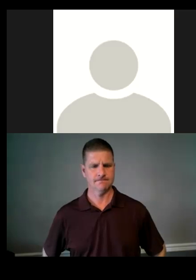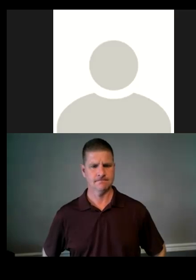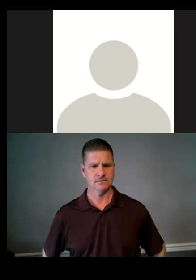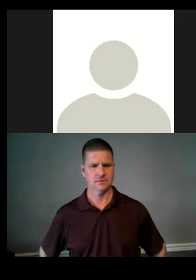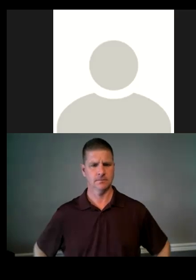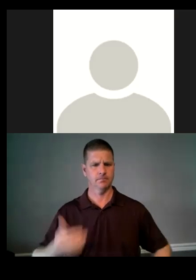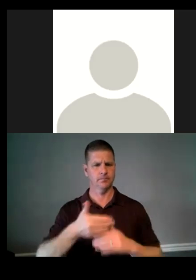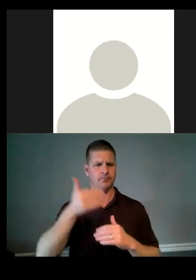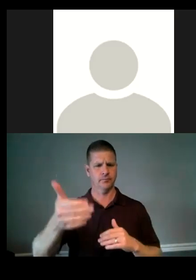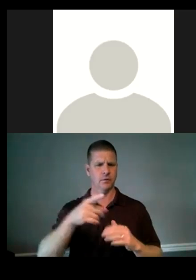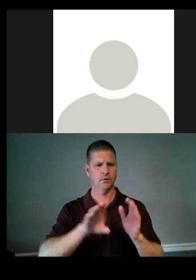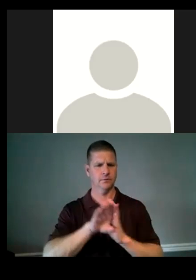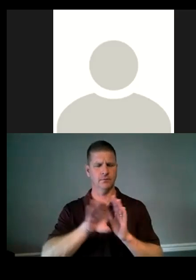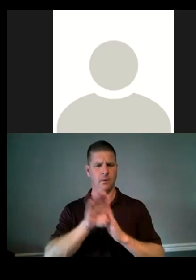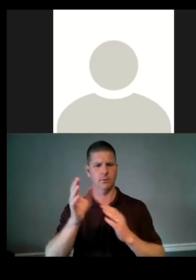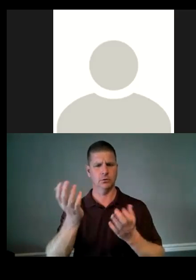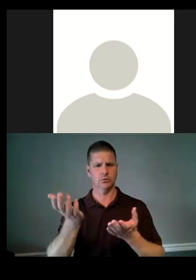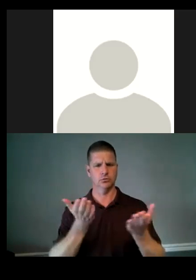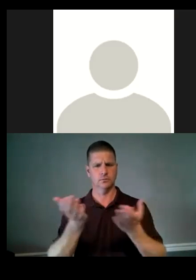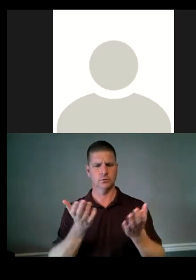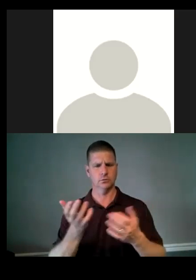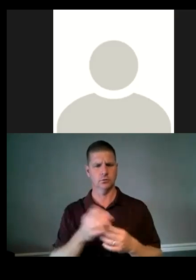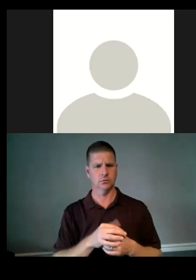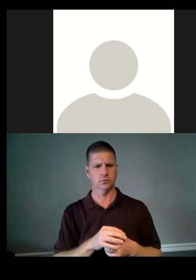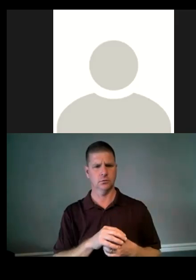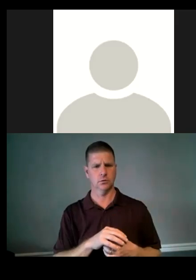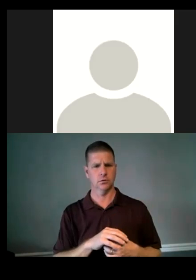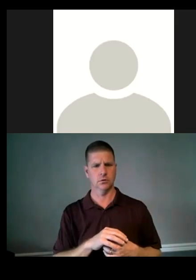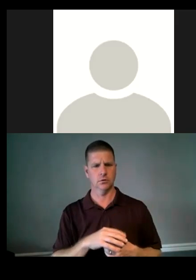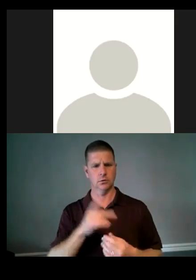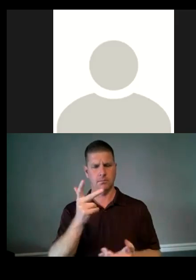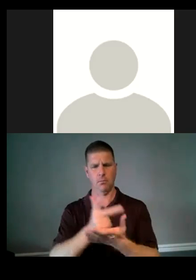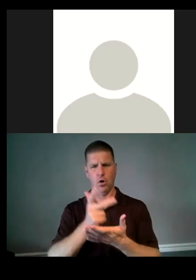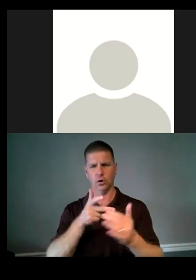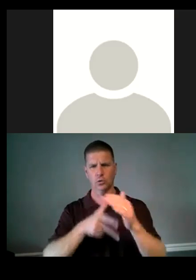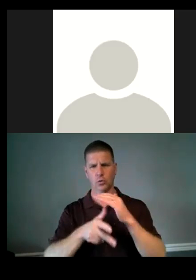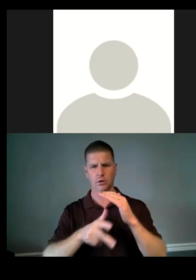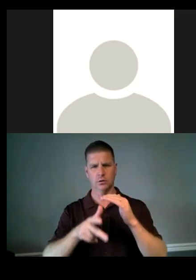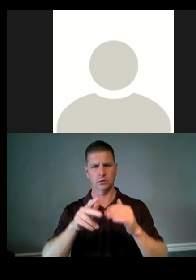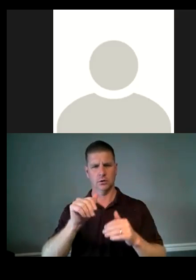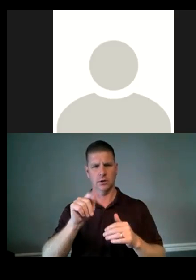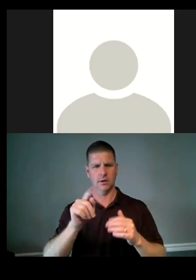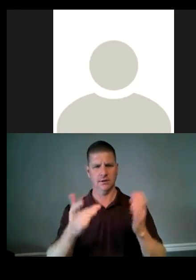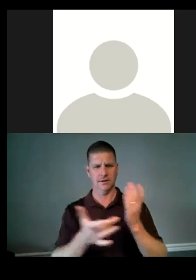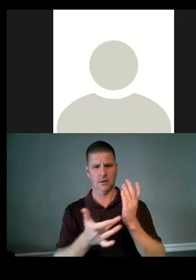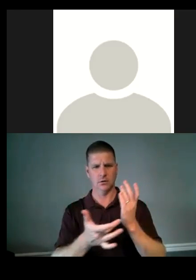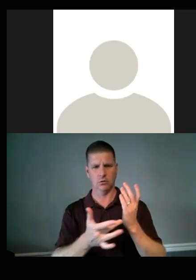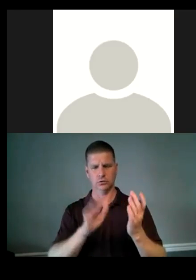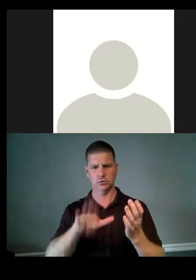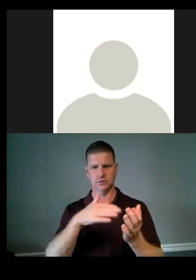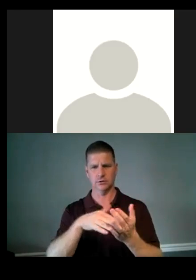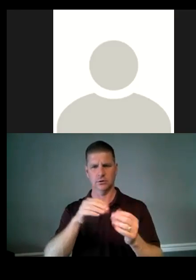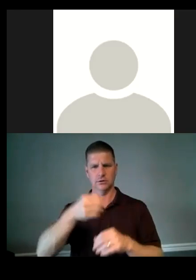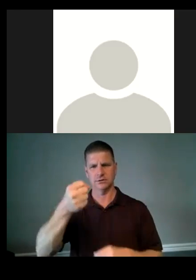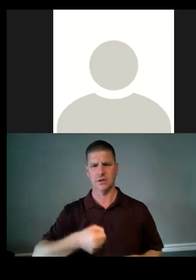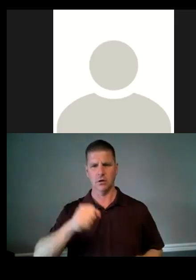Next in development services, uh, we have a parking garage at that technology center in South